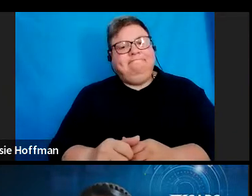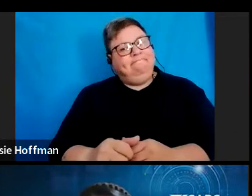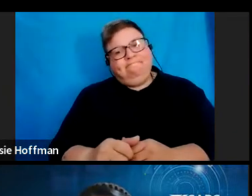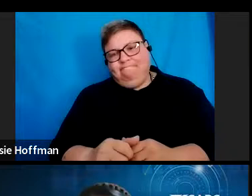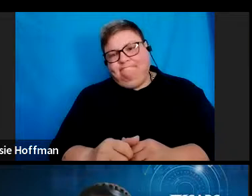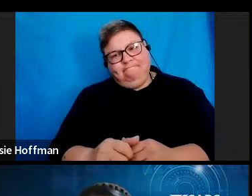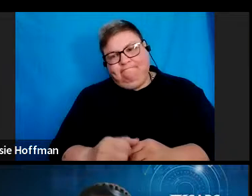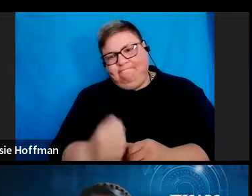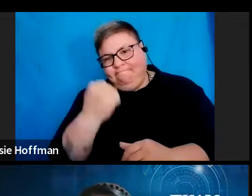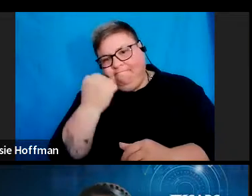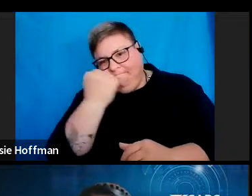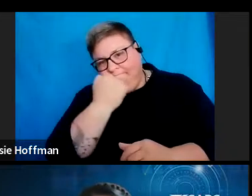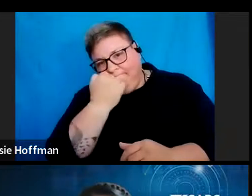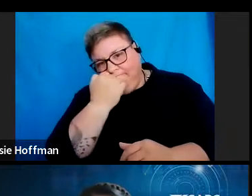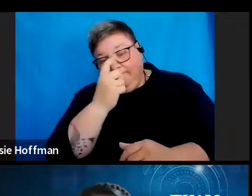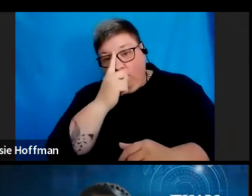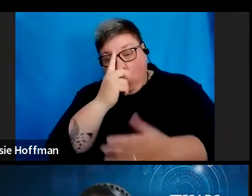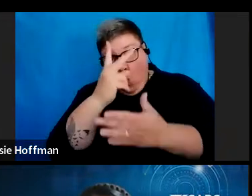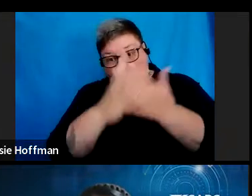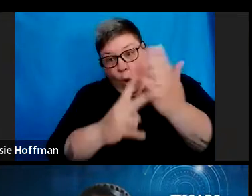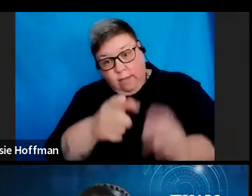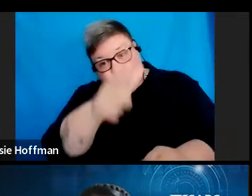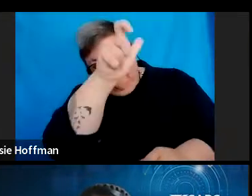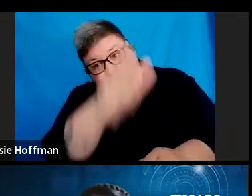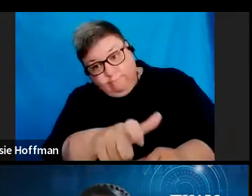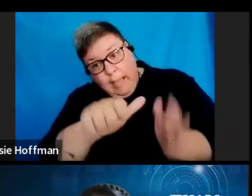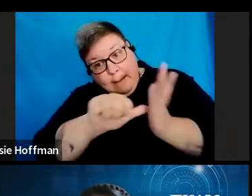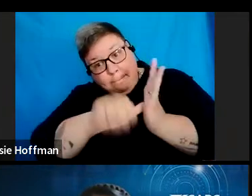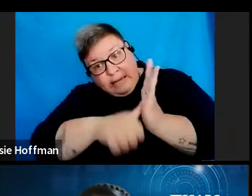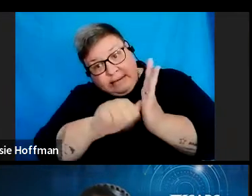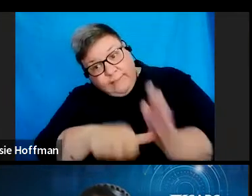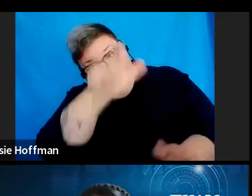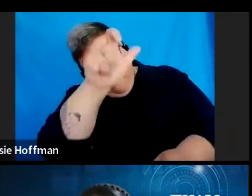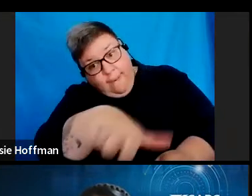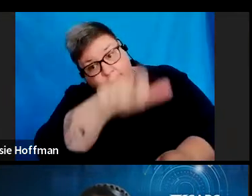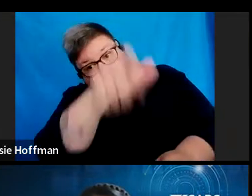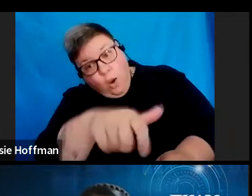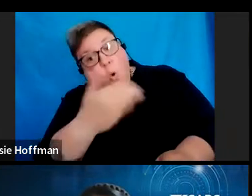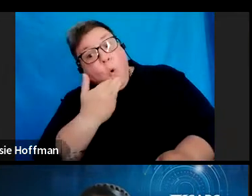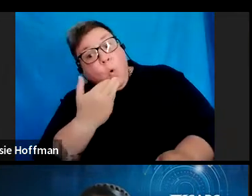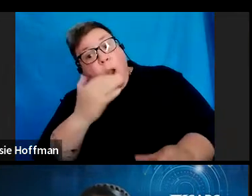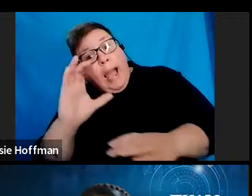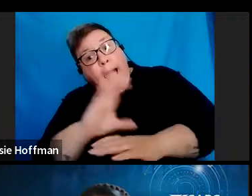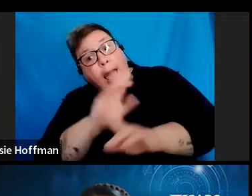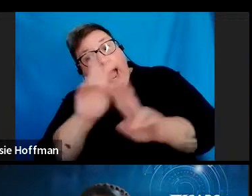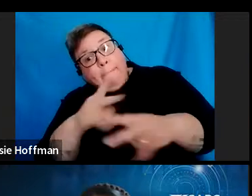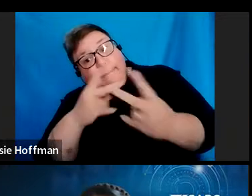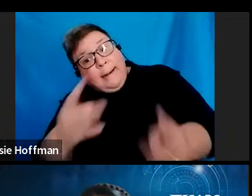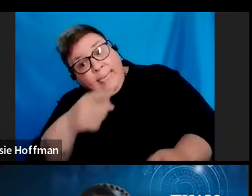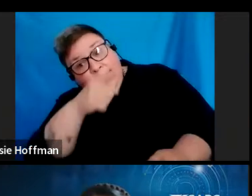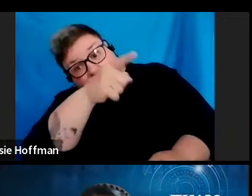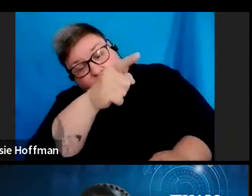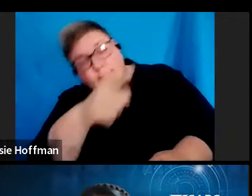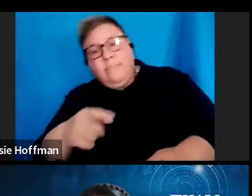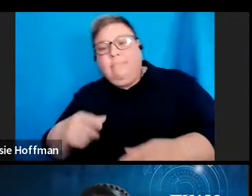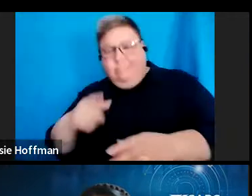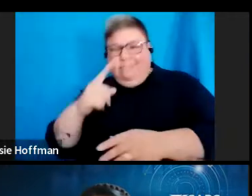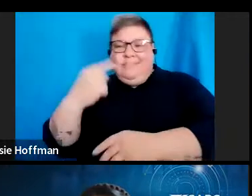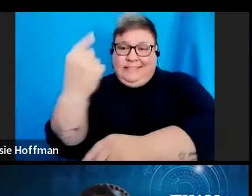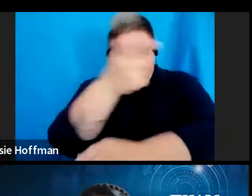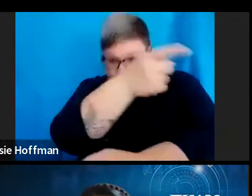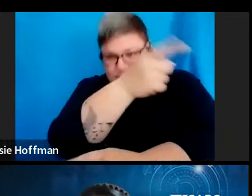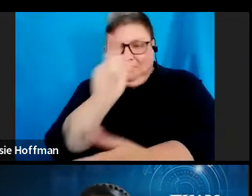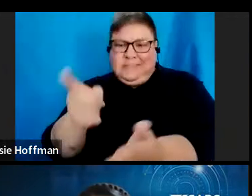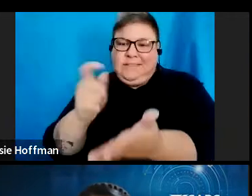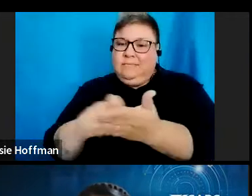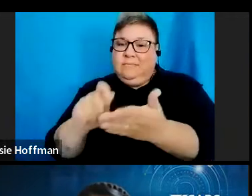only a fund administrator can submit a tax directive application for lump sum payments. The employer cannot submit it on behalf of the fund